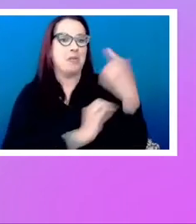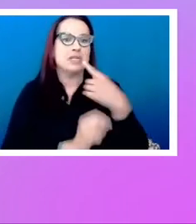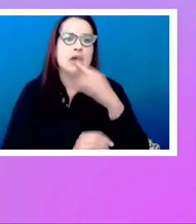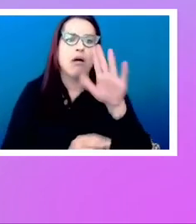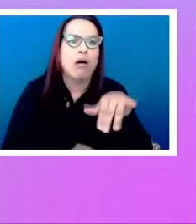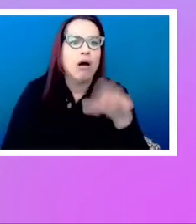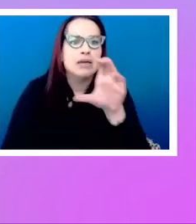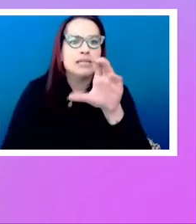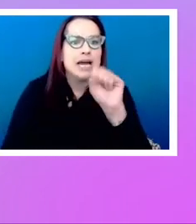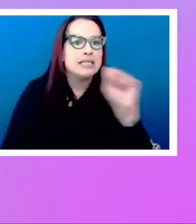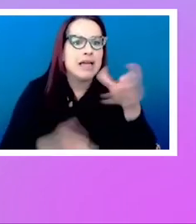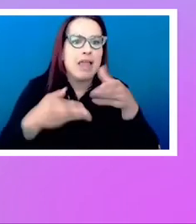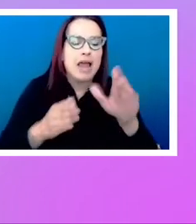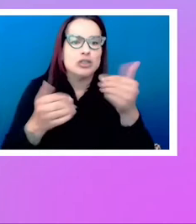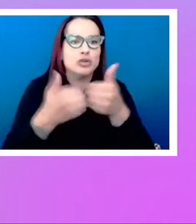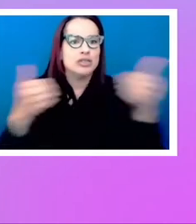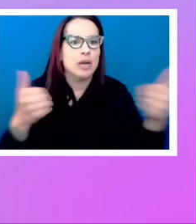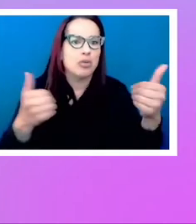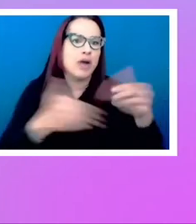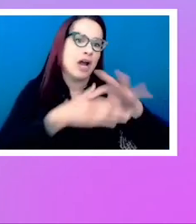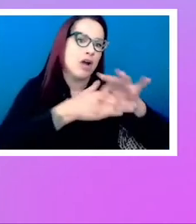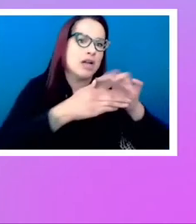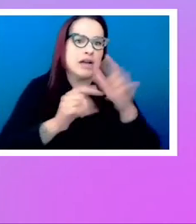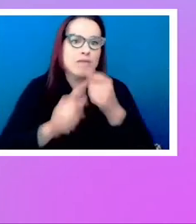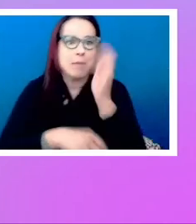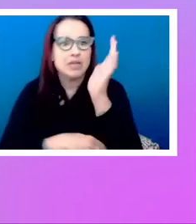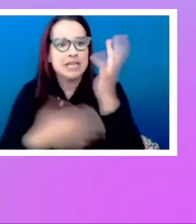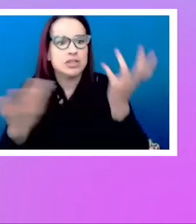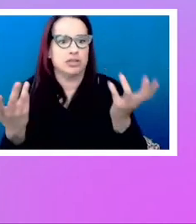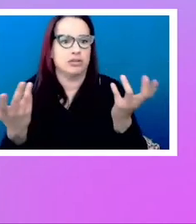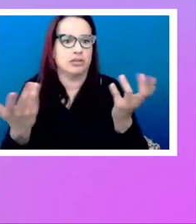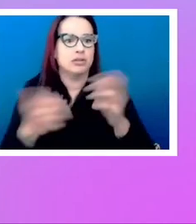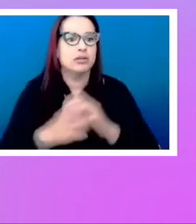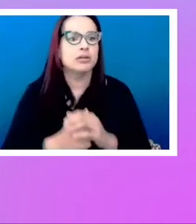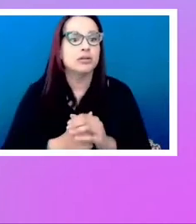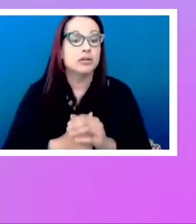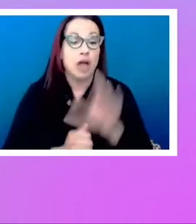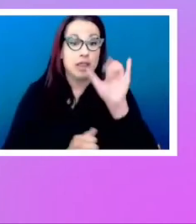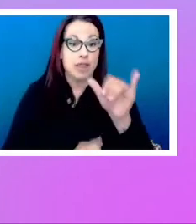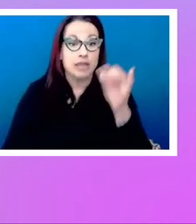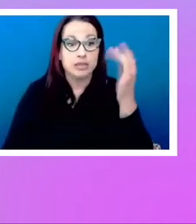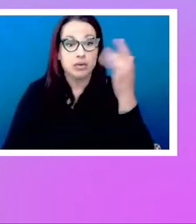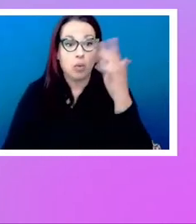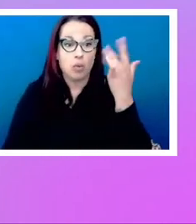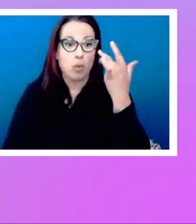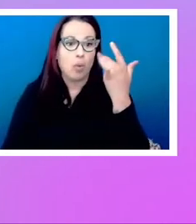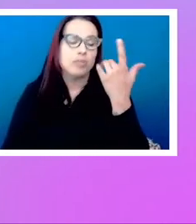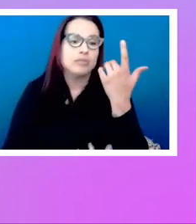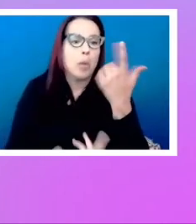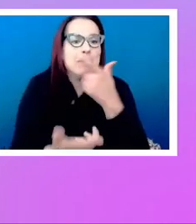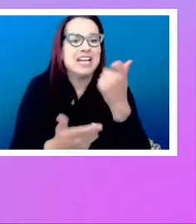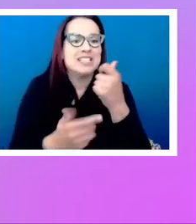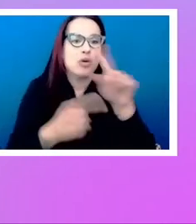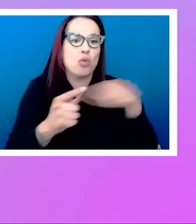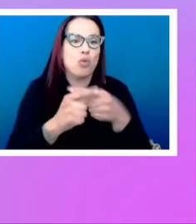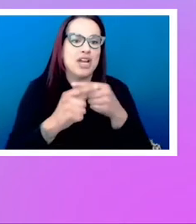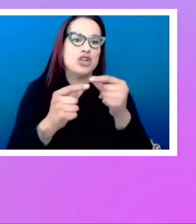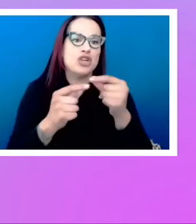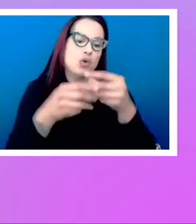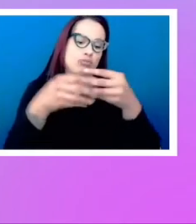separate your content from your presentation. And that's because when you lay something out using tables,